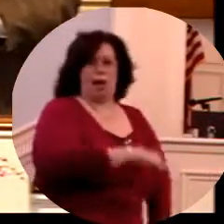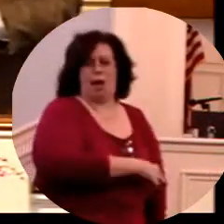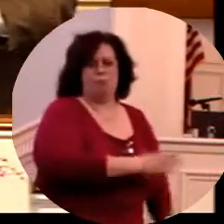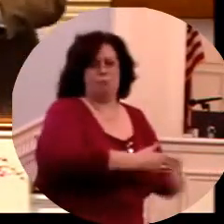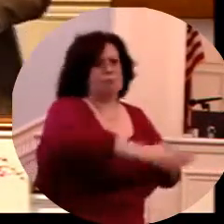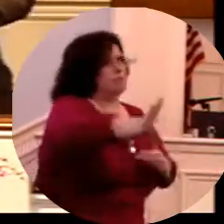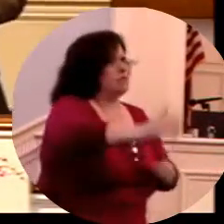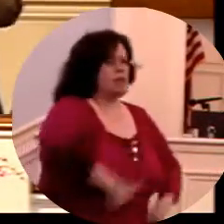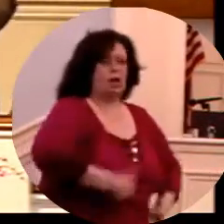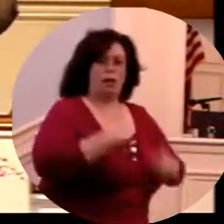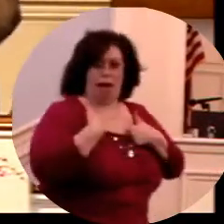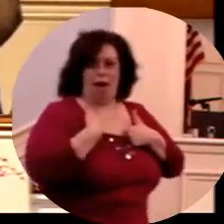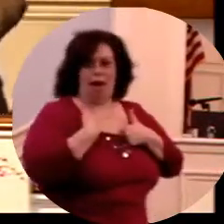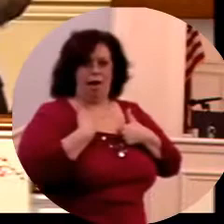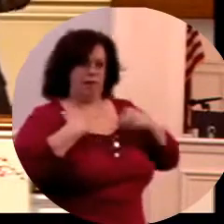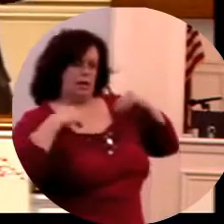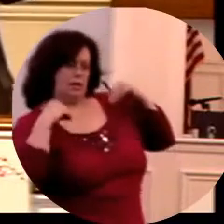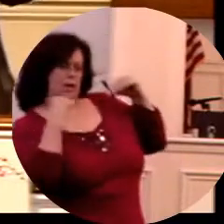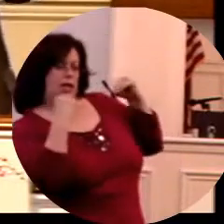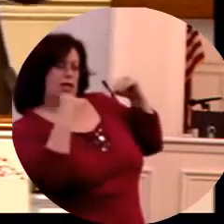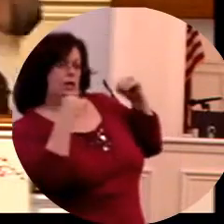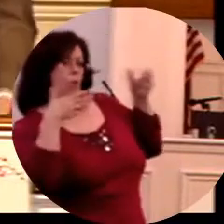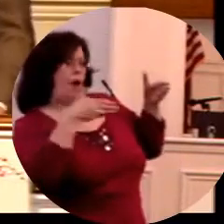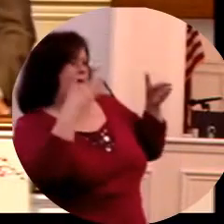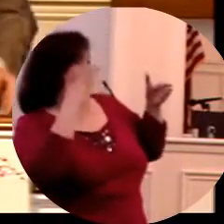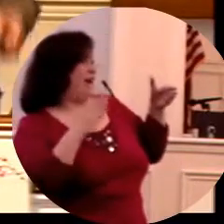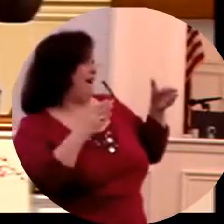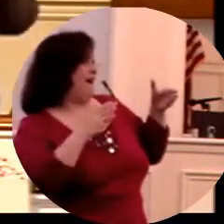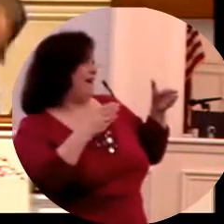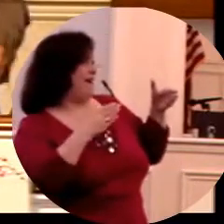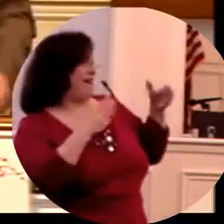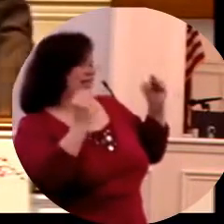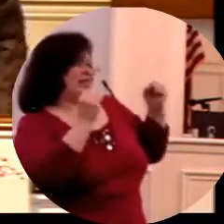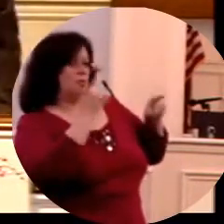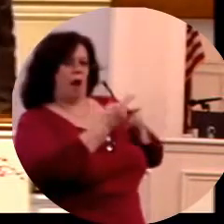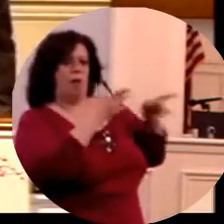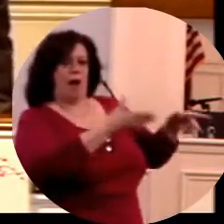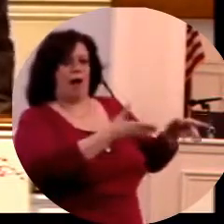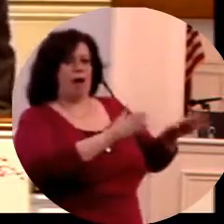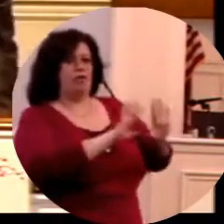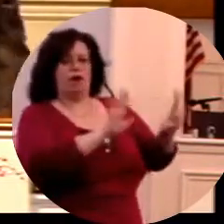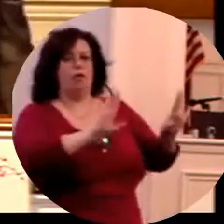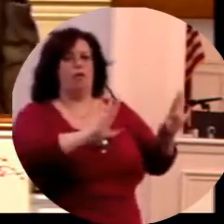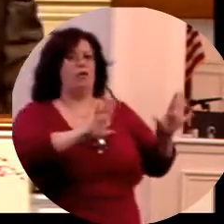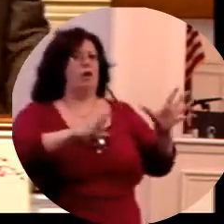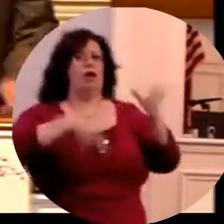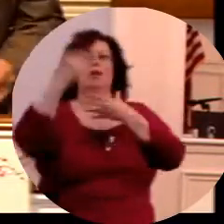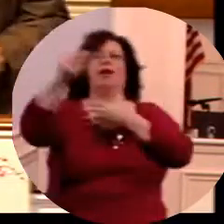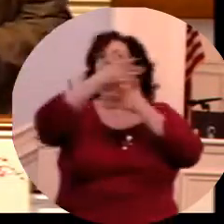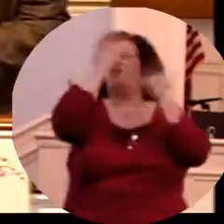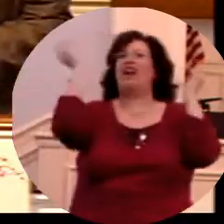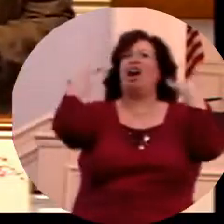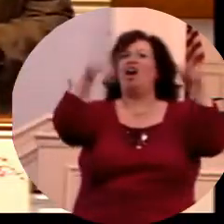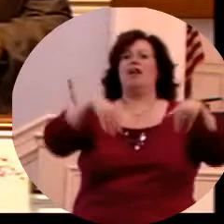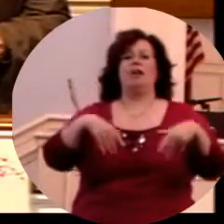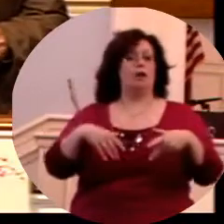instill in them the things of the Lord and a godly heritage and a goodly heritage. You better not forget this today.